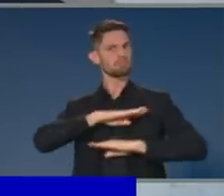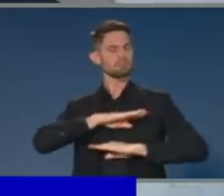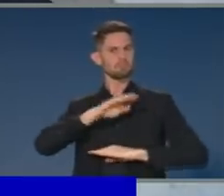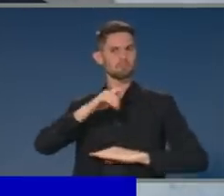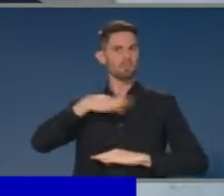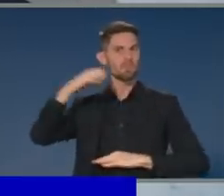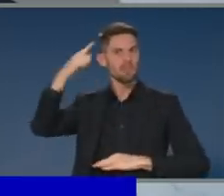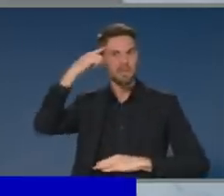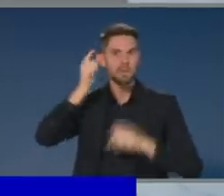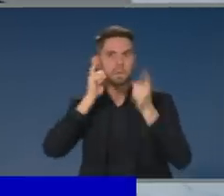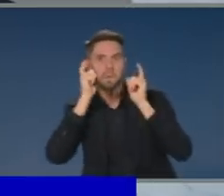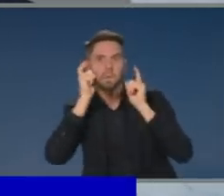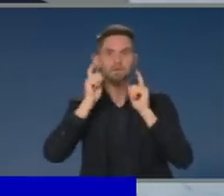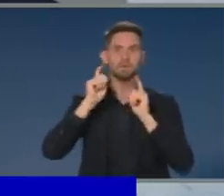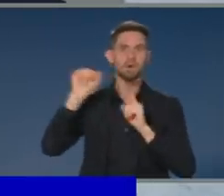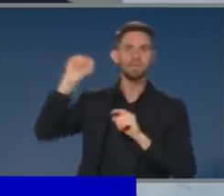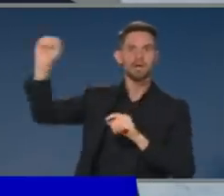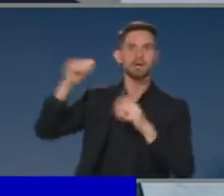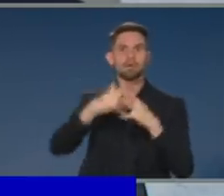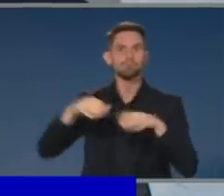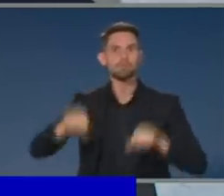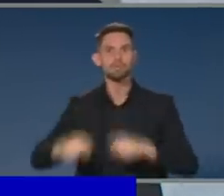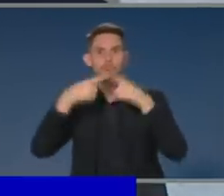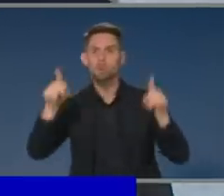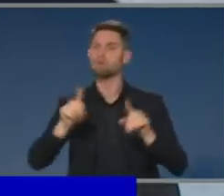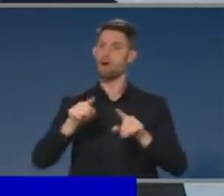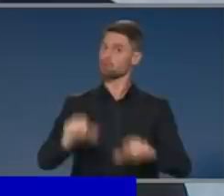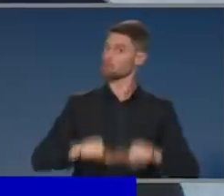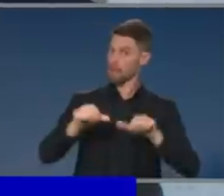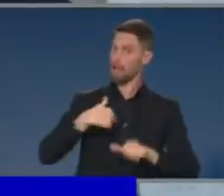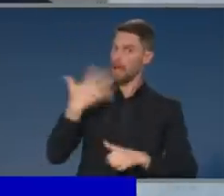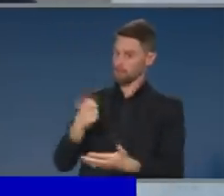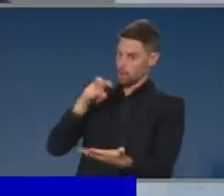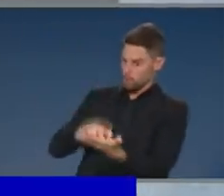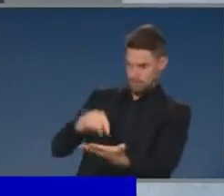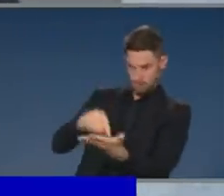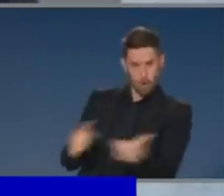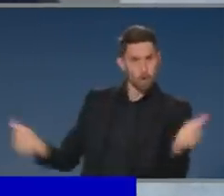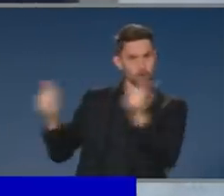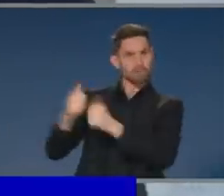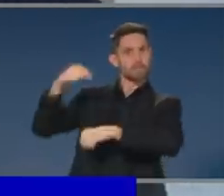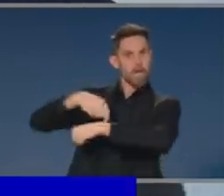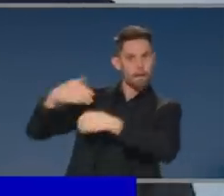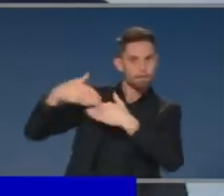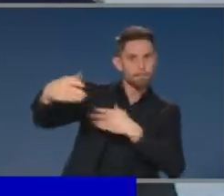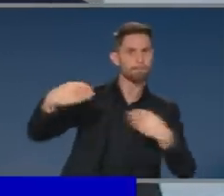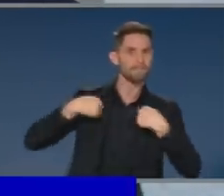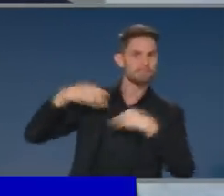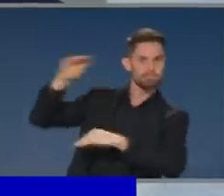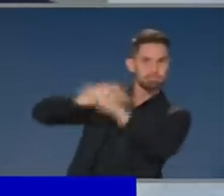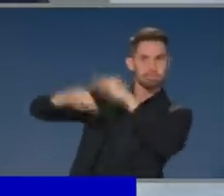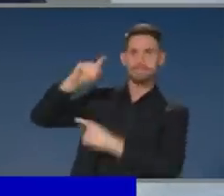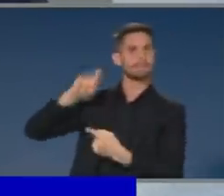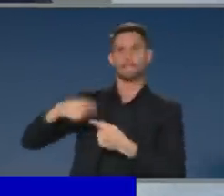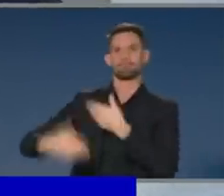it comes to reading into the statements that have been made. When it comes to our relationship with China, it is built on